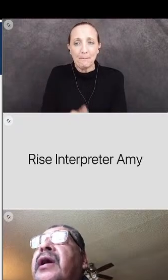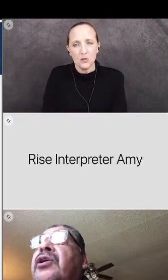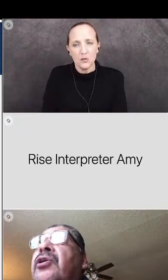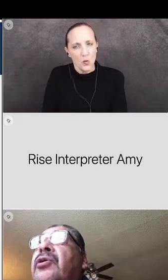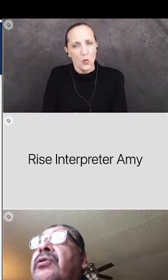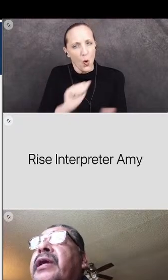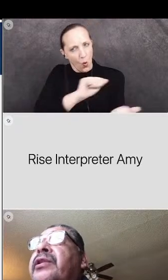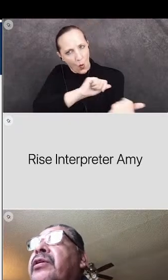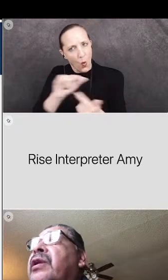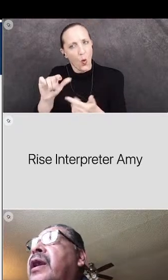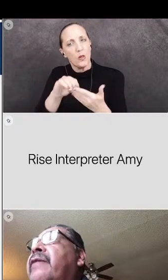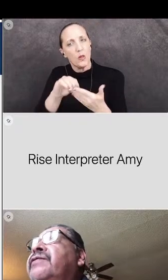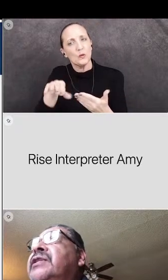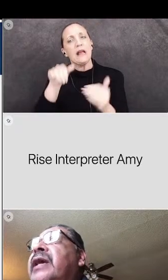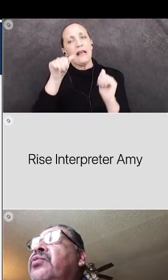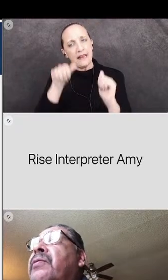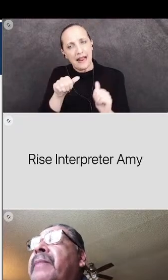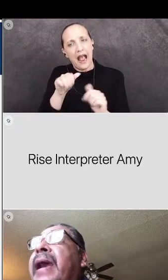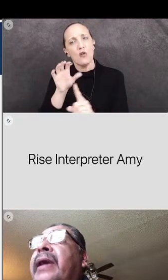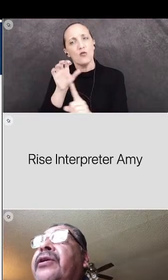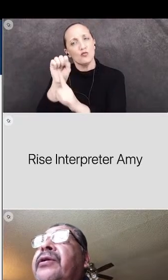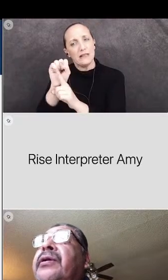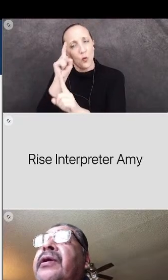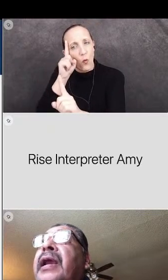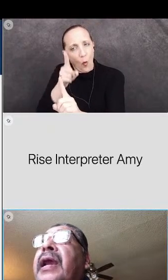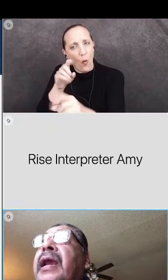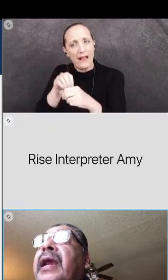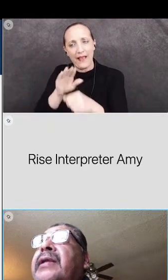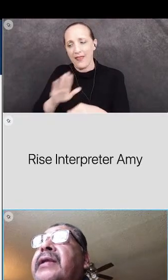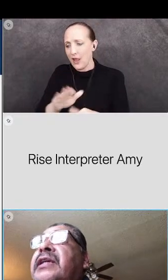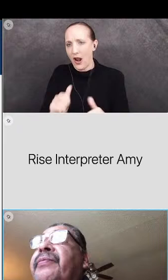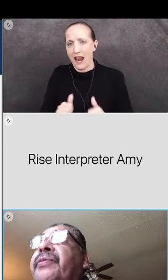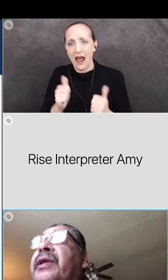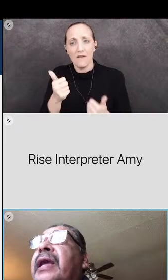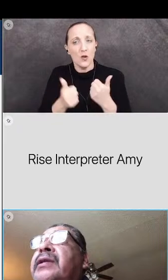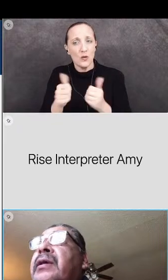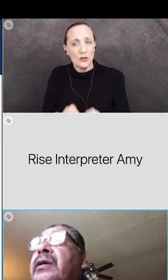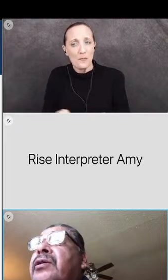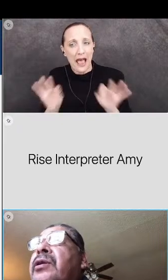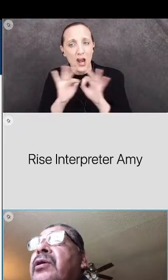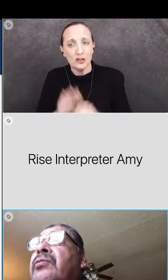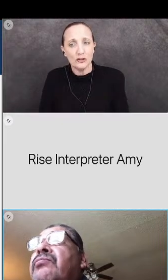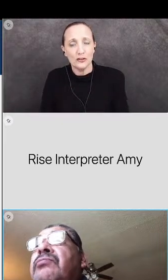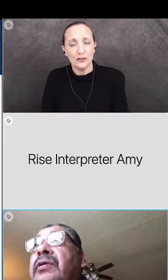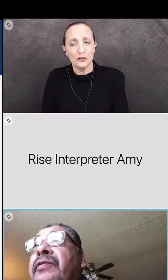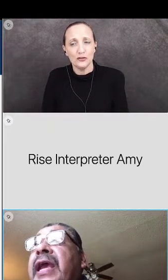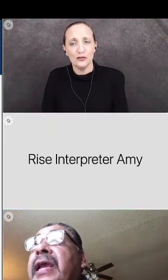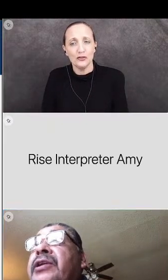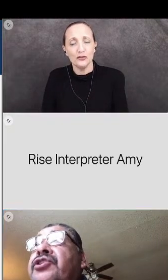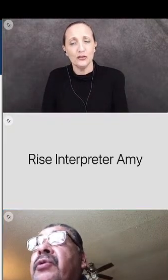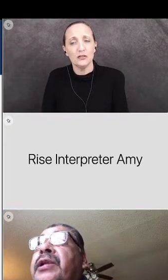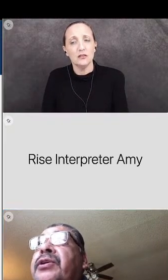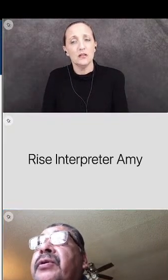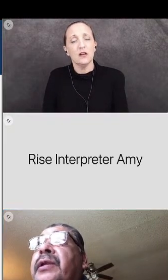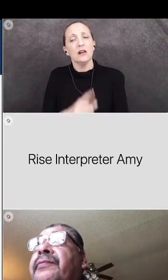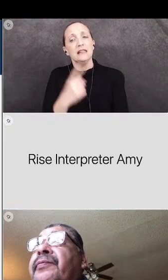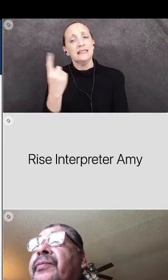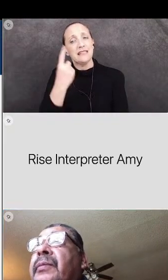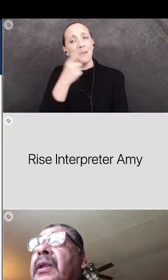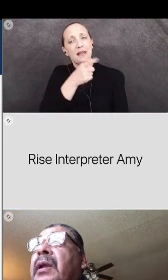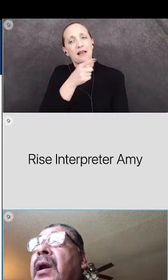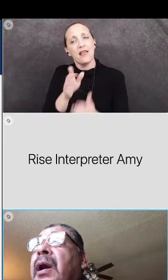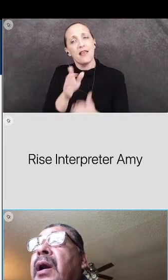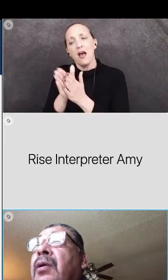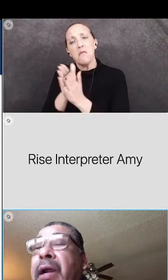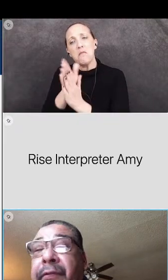a goal in their lives that will matter. And something that, you know, they enjoy doing.